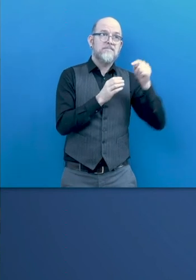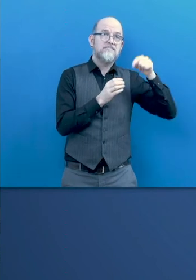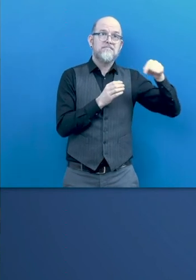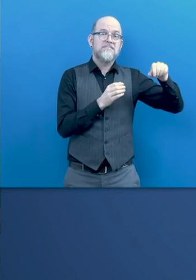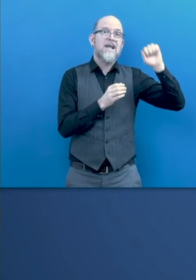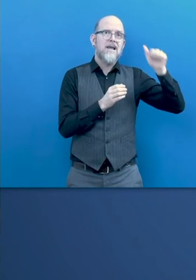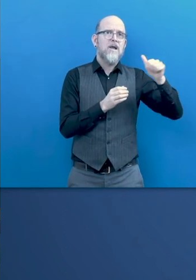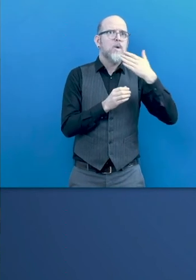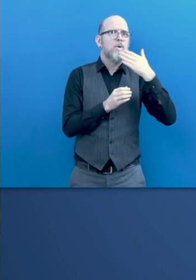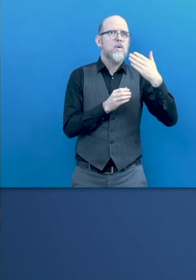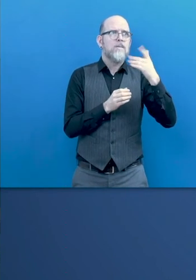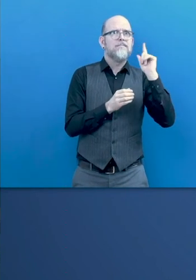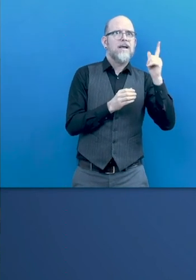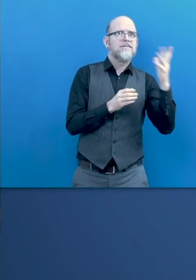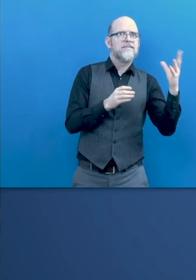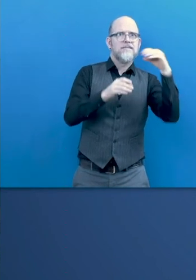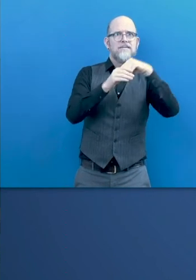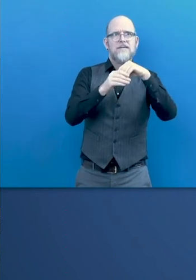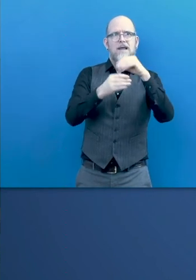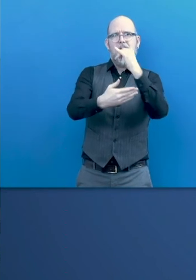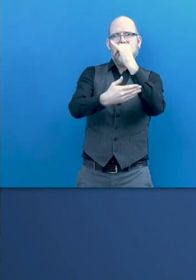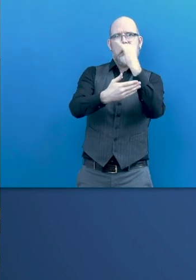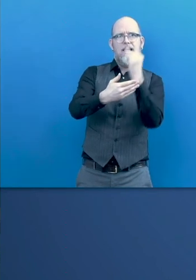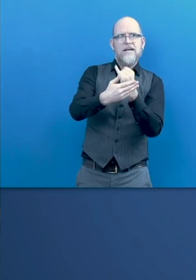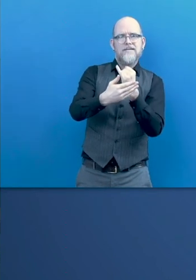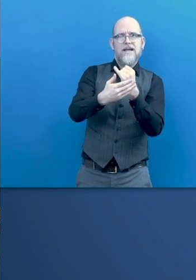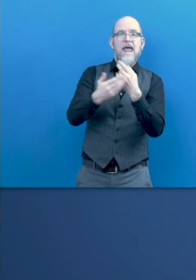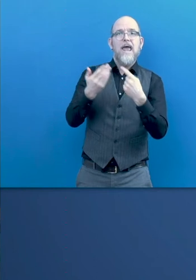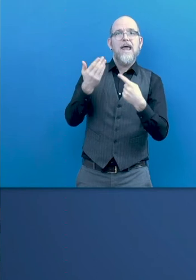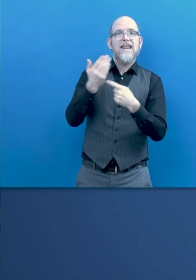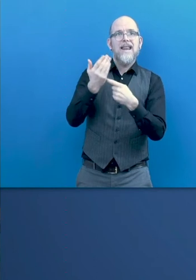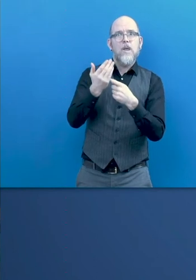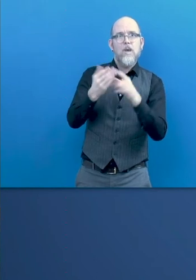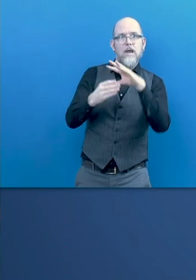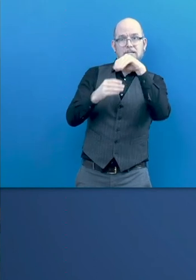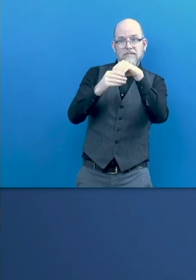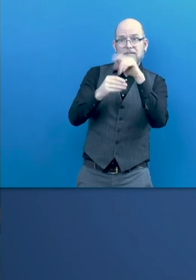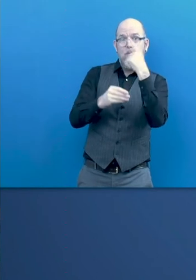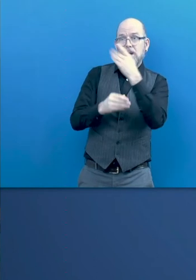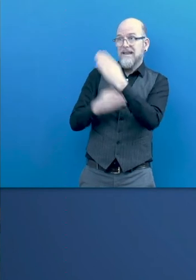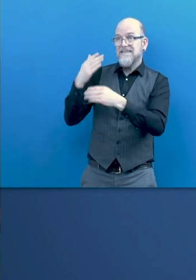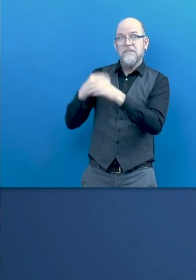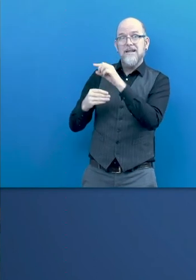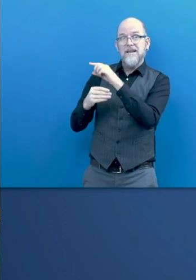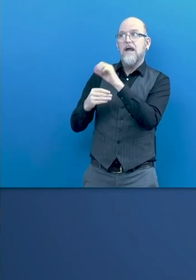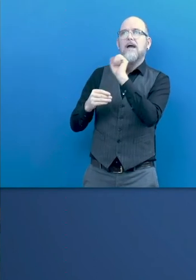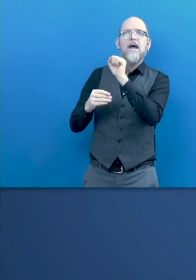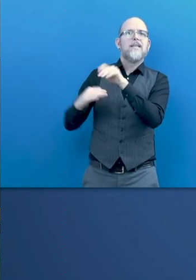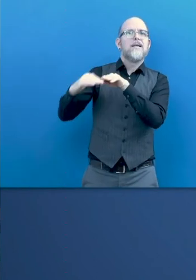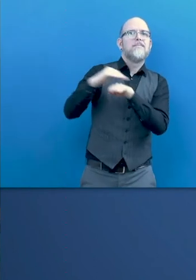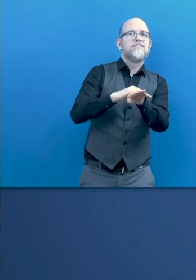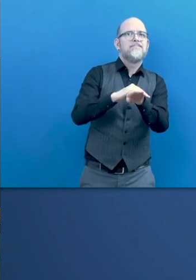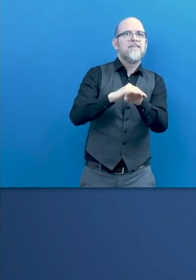designed will apply technologies, another warranty of inclusion for many people, but it's not